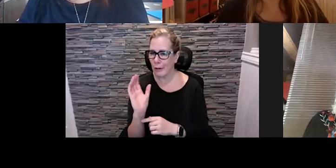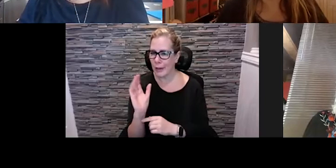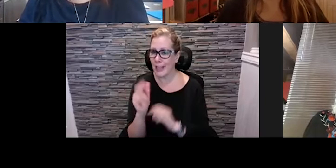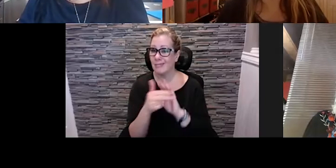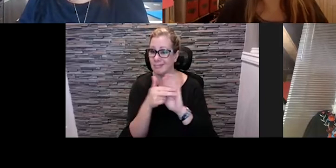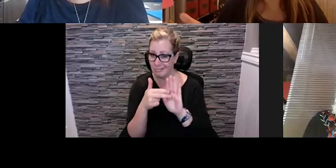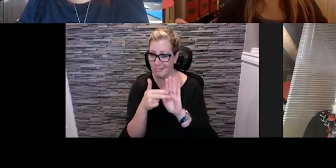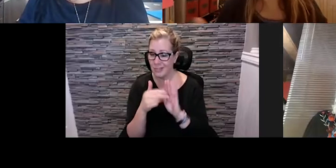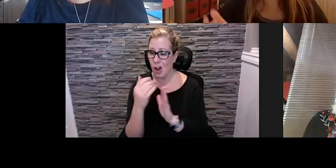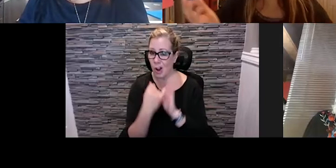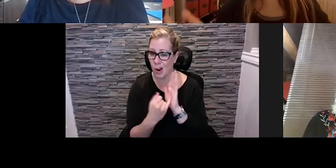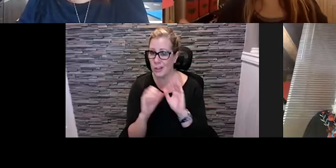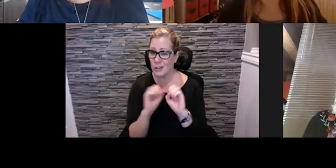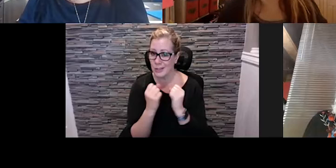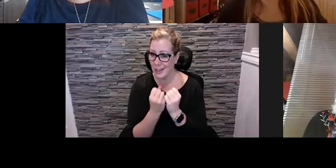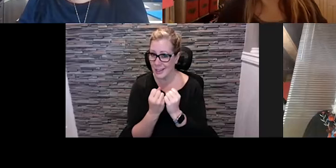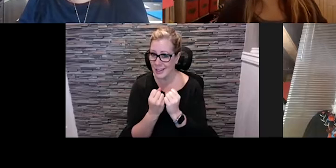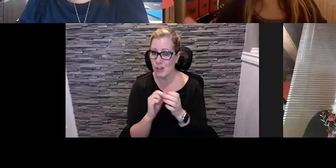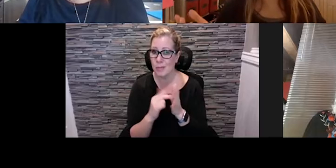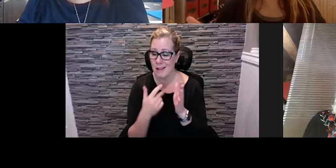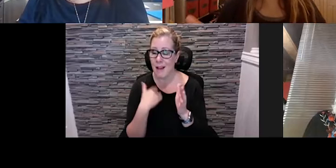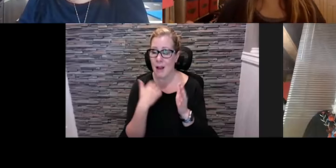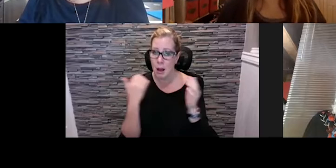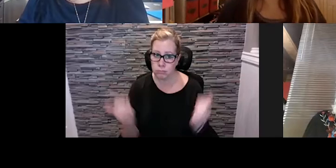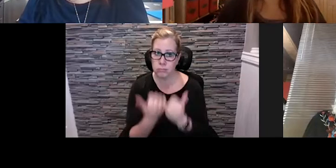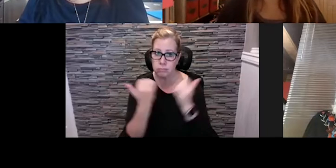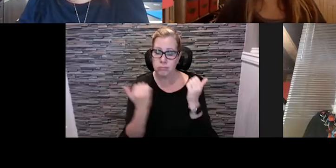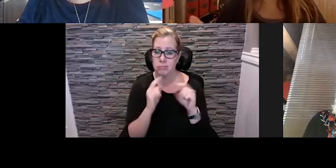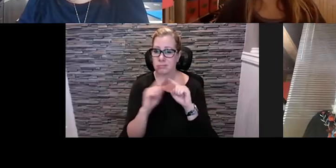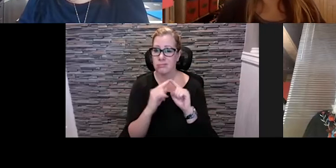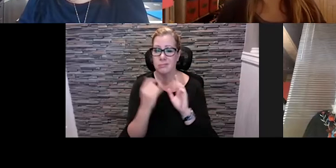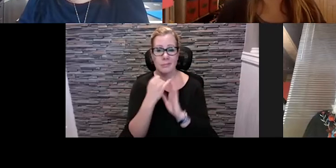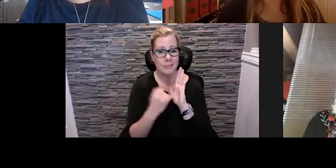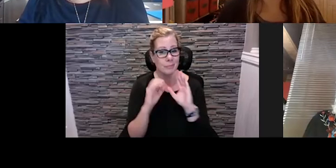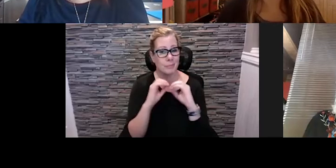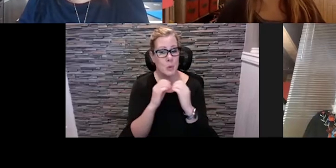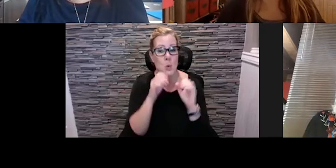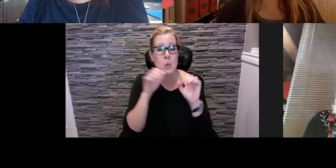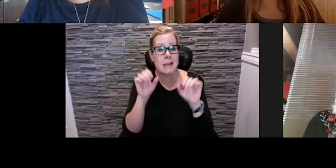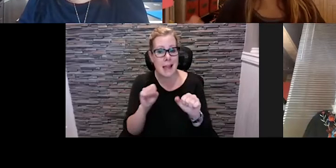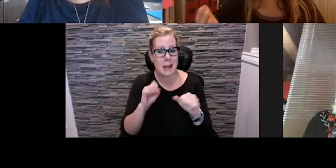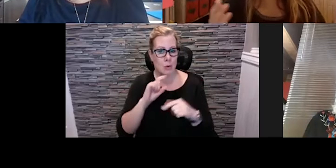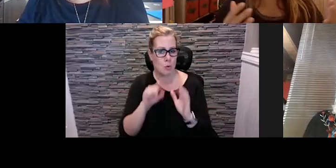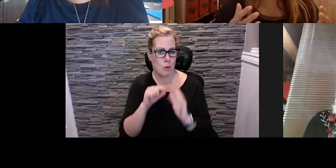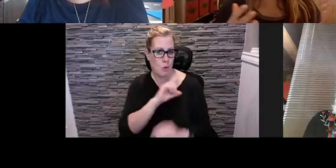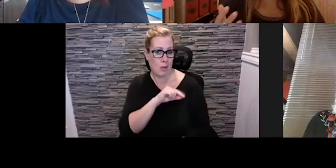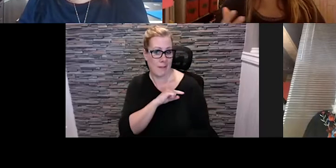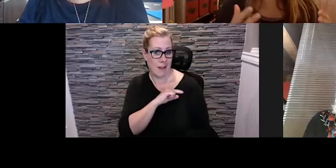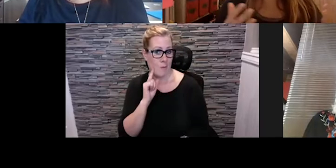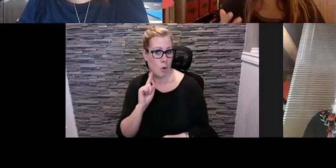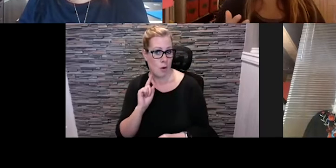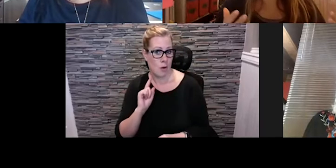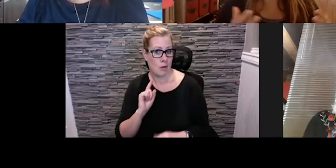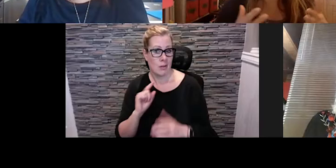society so there's no shortage of arts organizations who could qualify for our grants. And, you know,